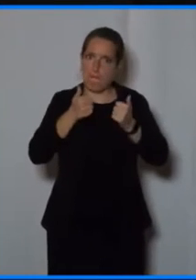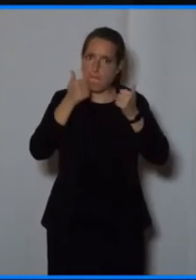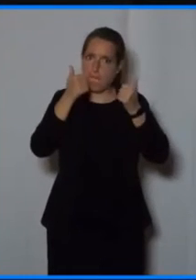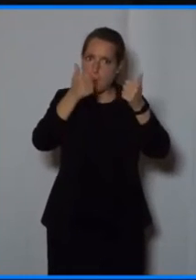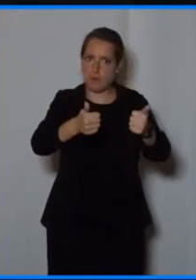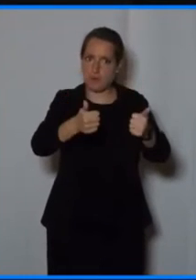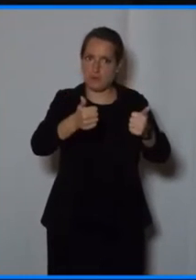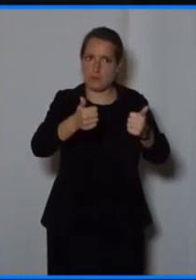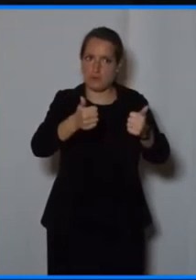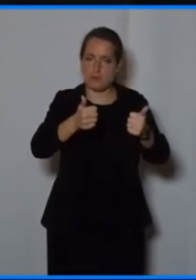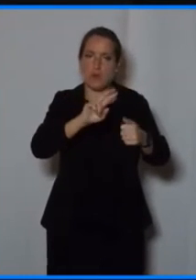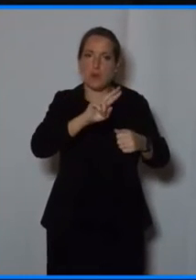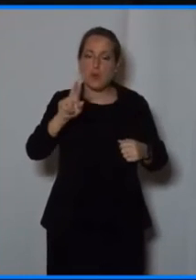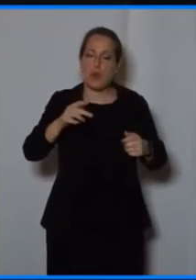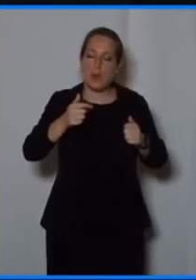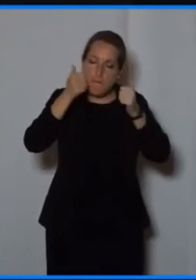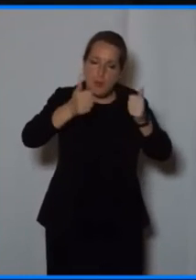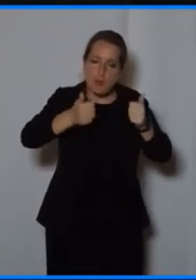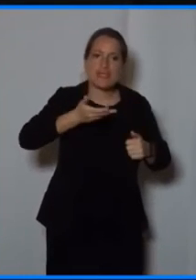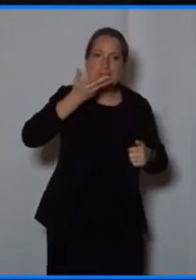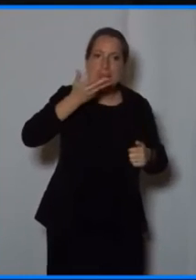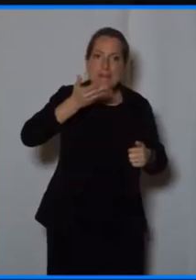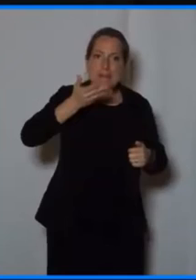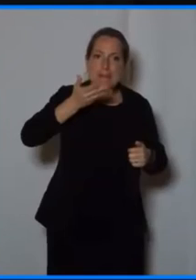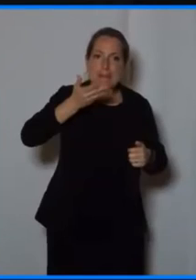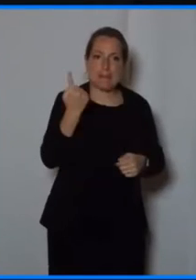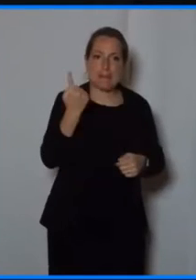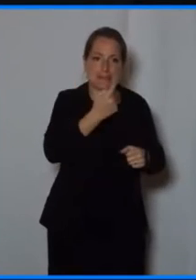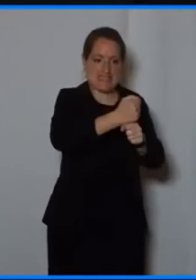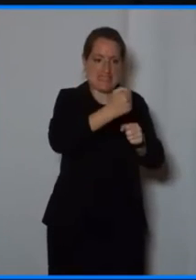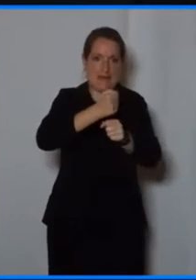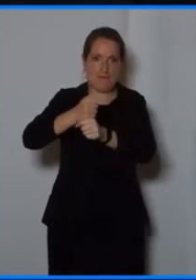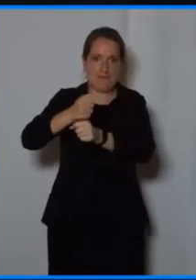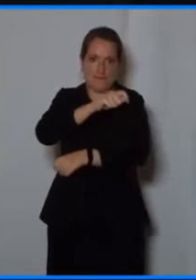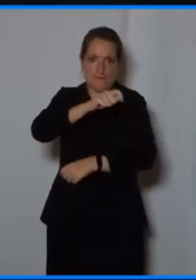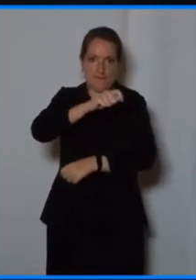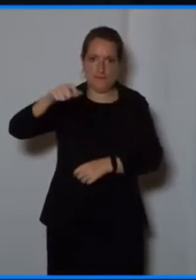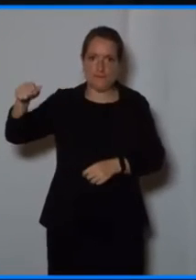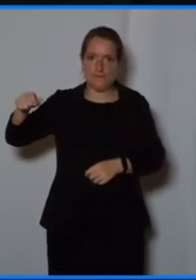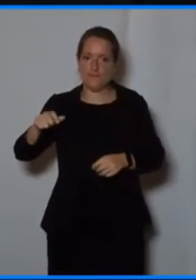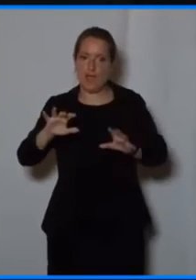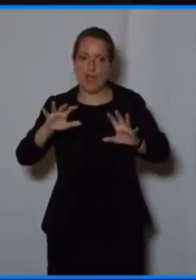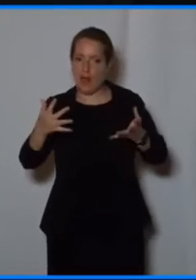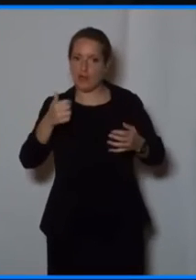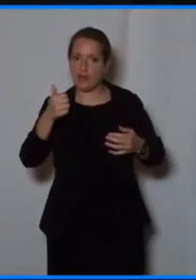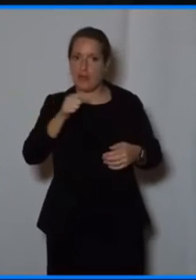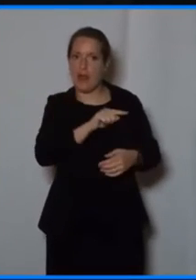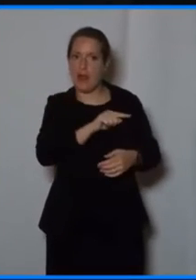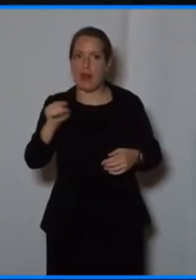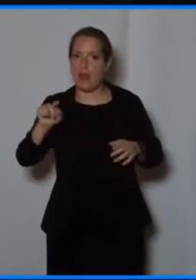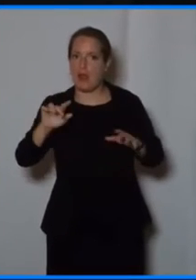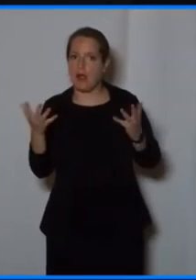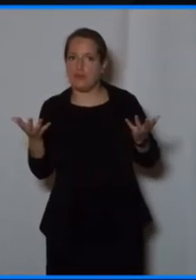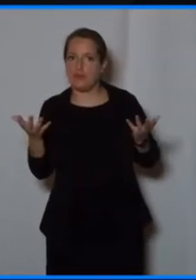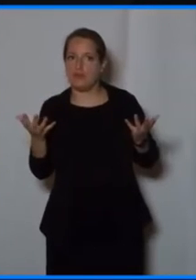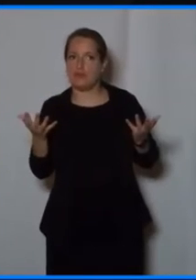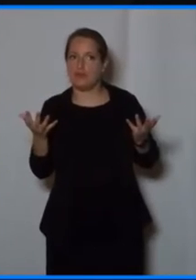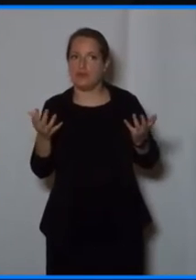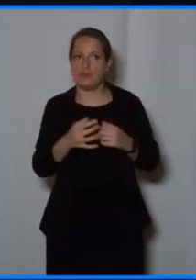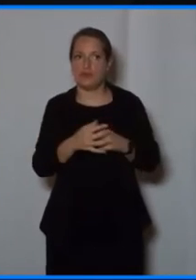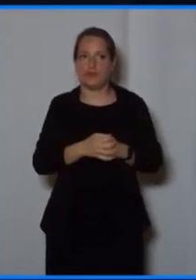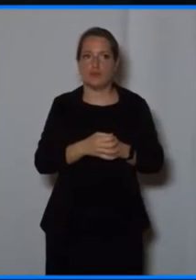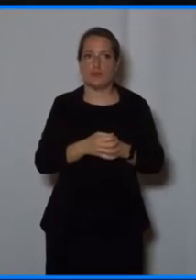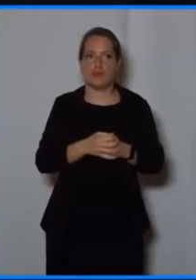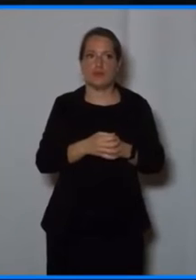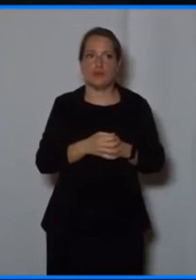what's in it for them and why they will benefit from this transformation. Alleviating the fears. I'm a